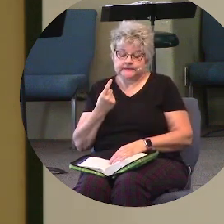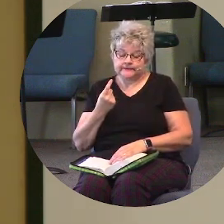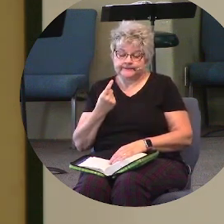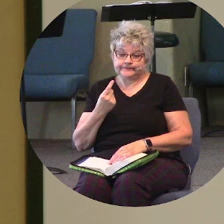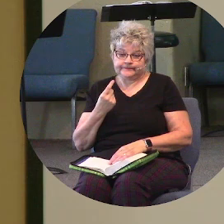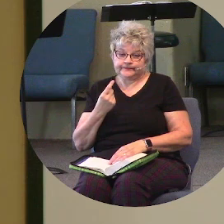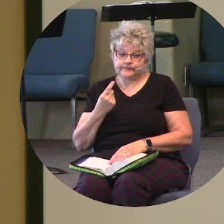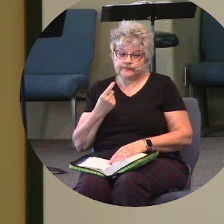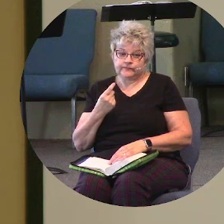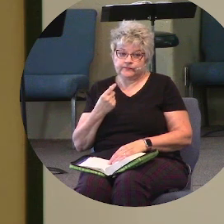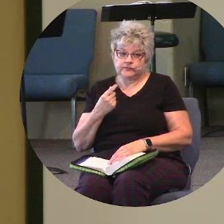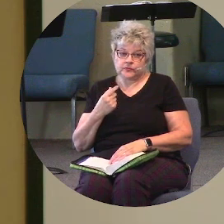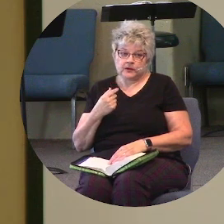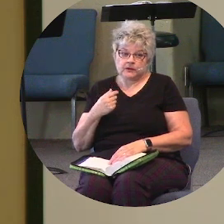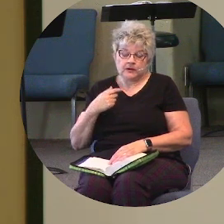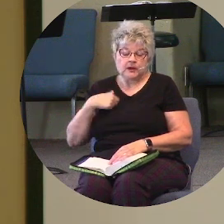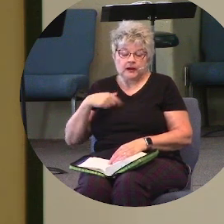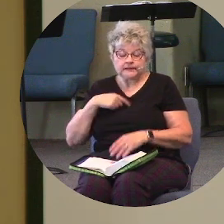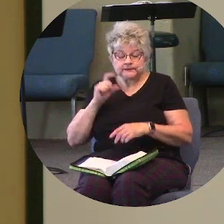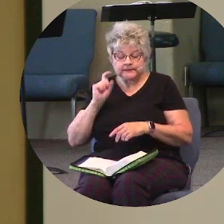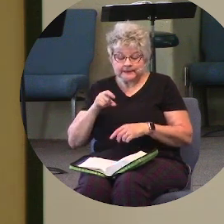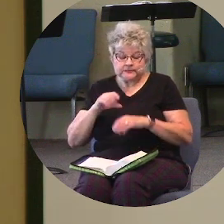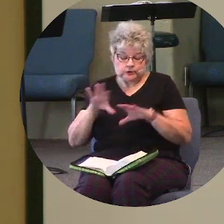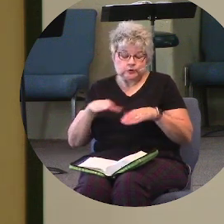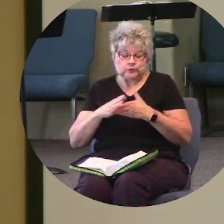determine the outcome of the times that we live in.